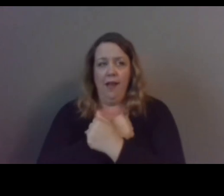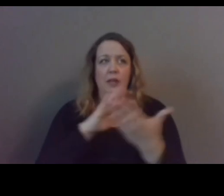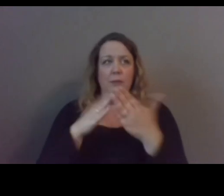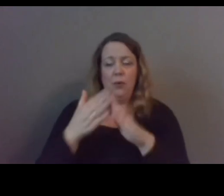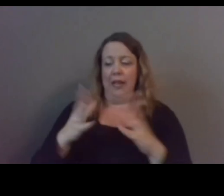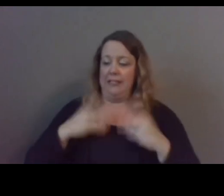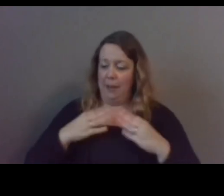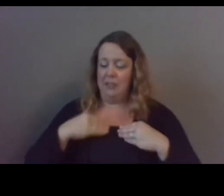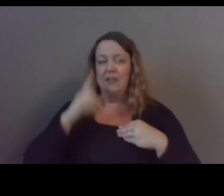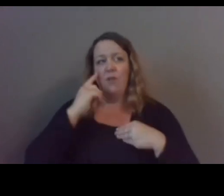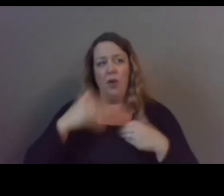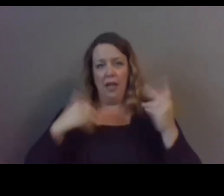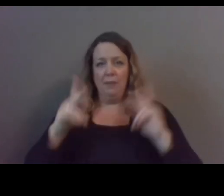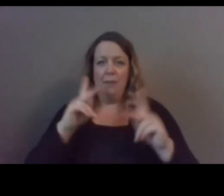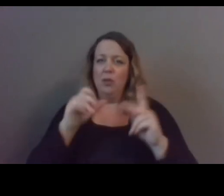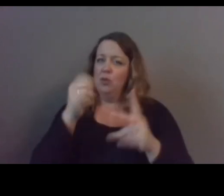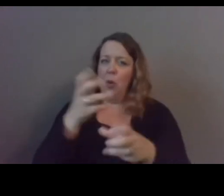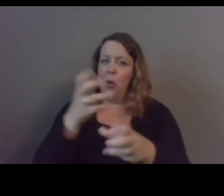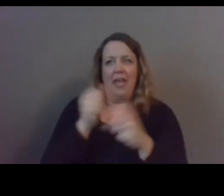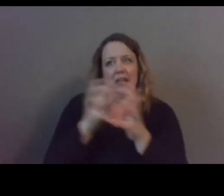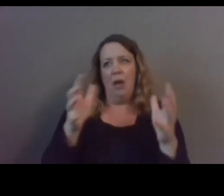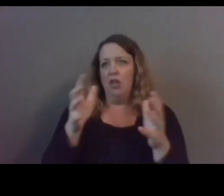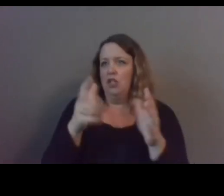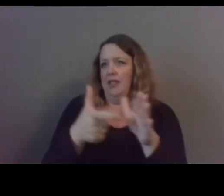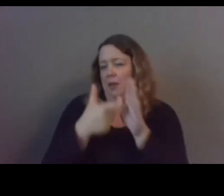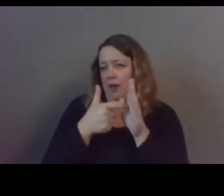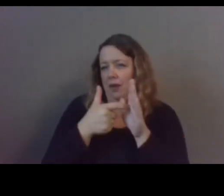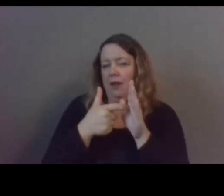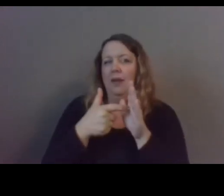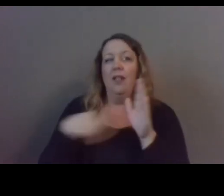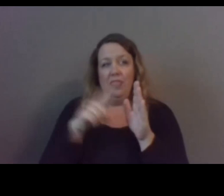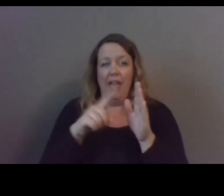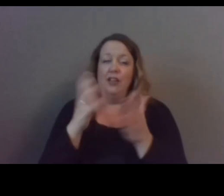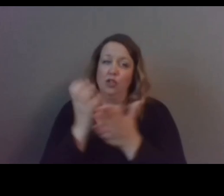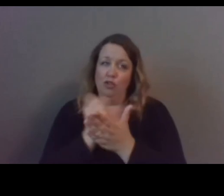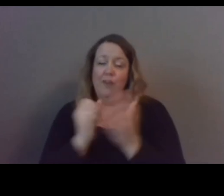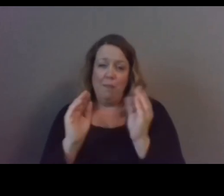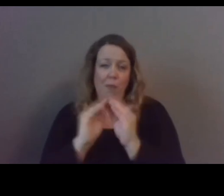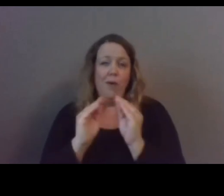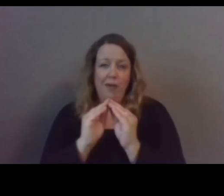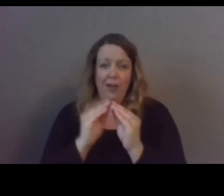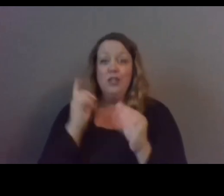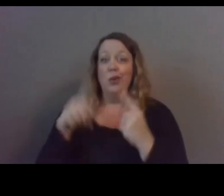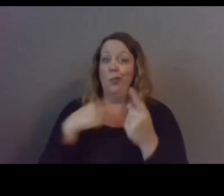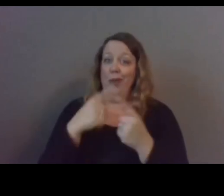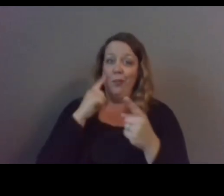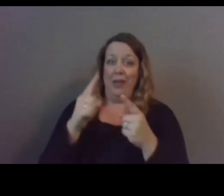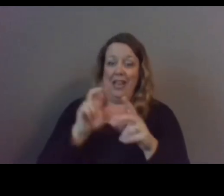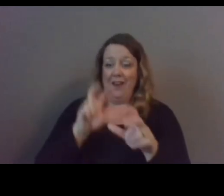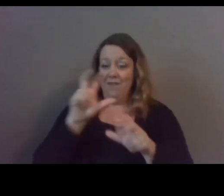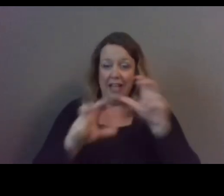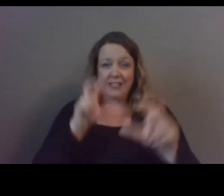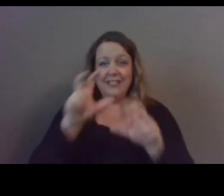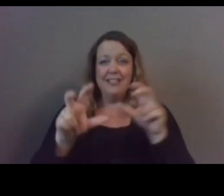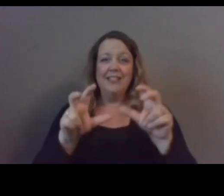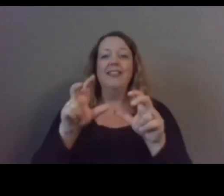our young people who don't get as much as they require or deserve when we invest in mentoring programs we're investing in all of these things all